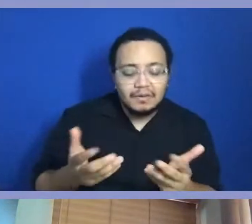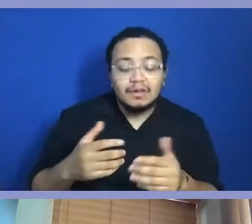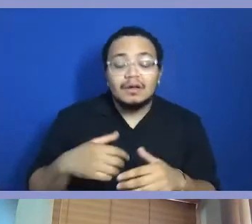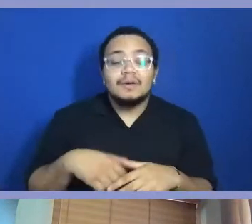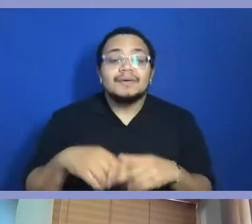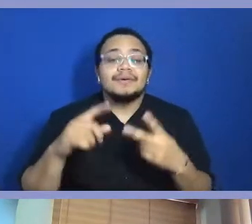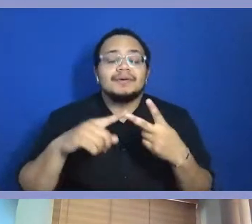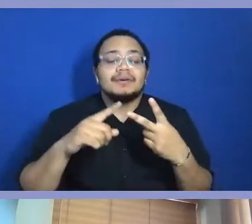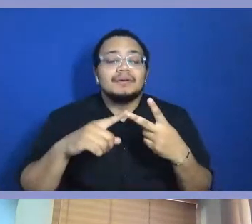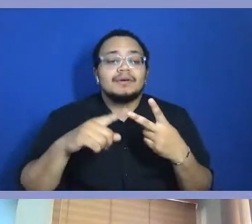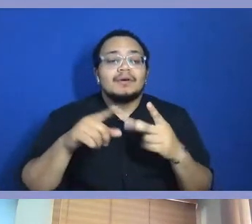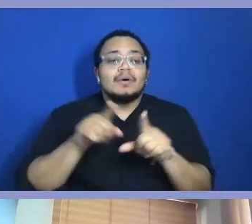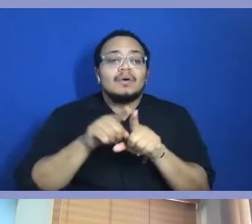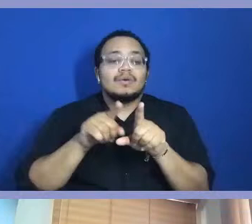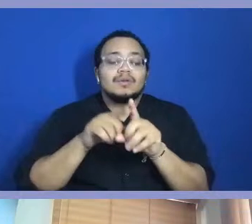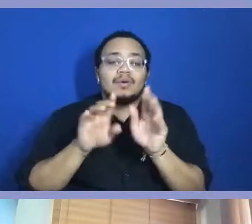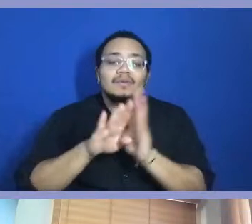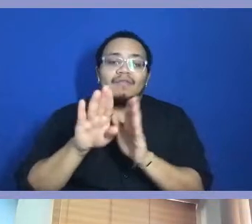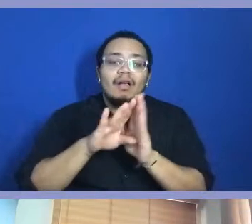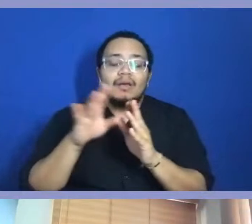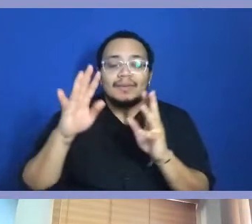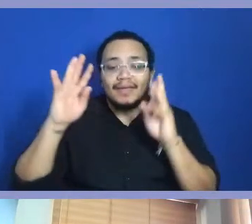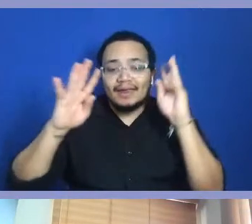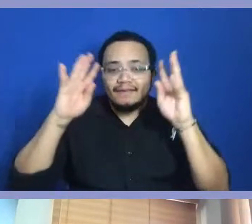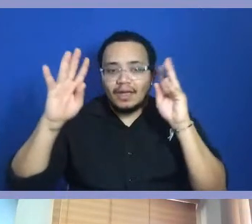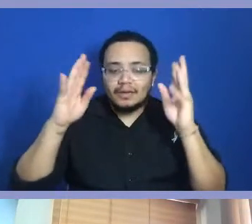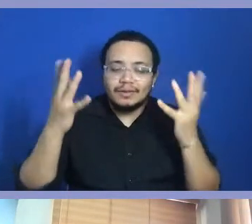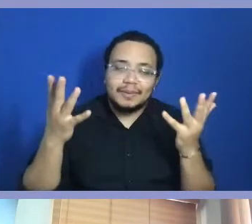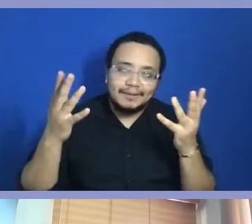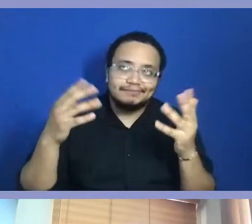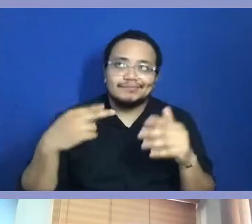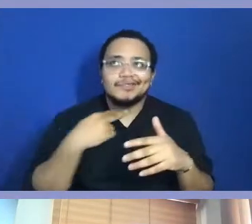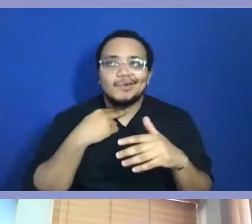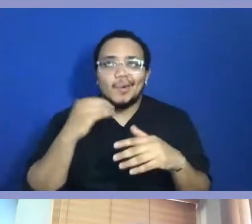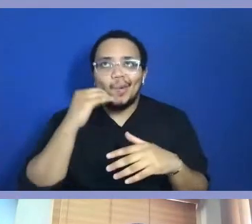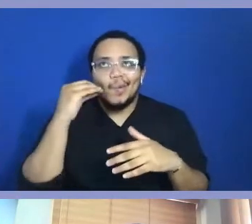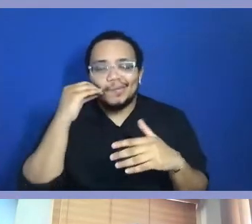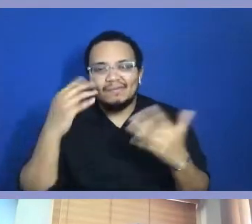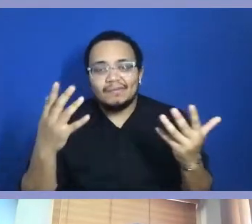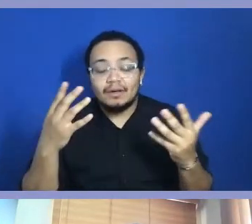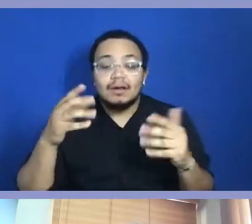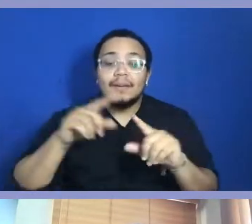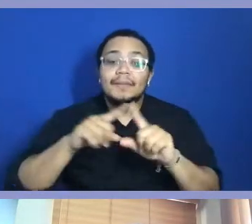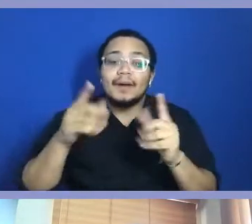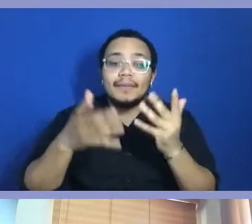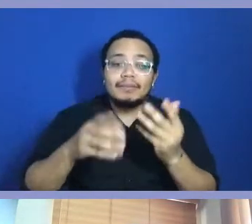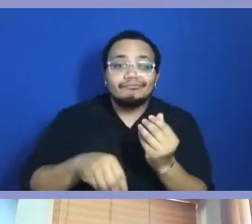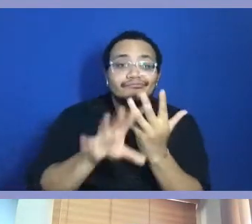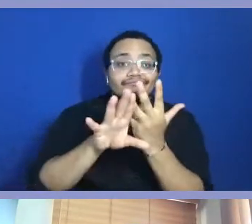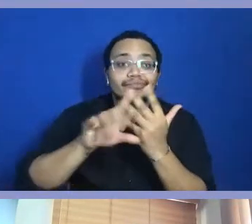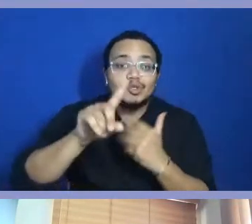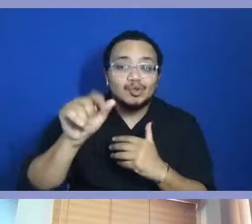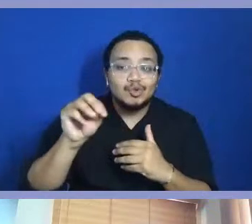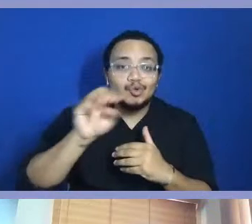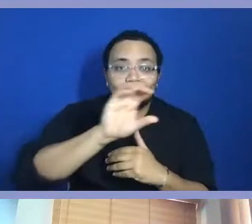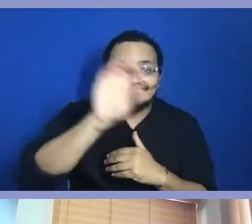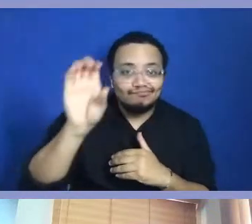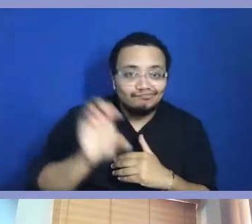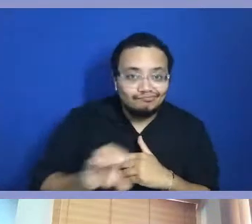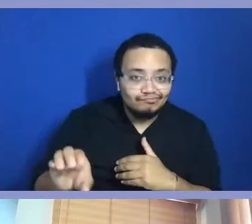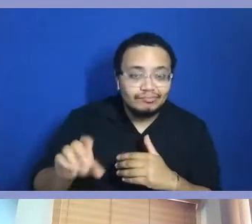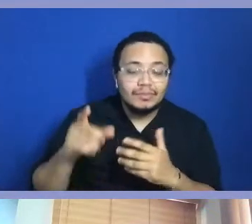in innovative ways to, you know, obviously we're in a pandemic, but, you know, having more Zoom conversations and